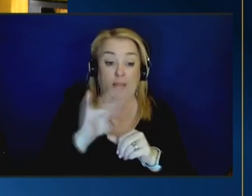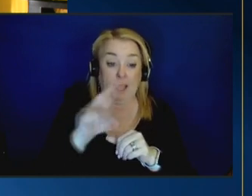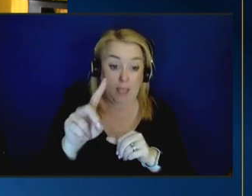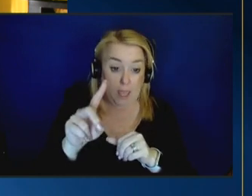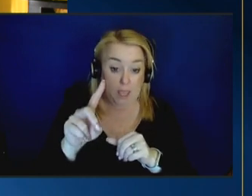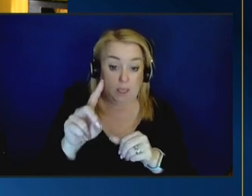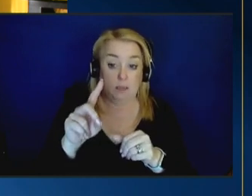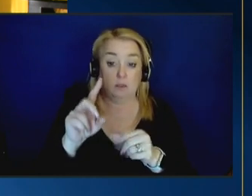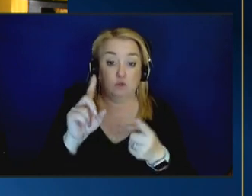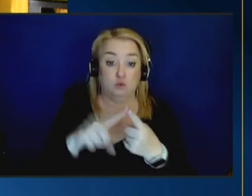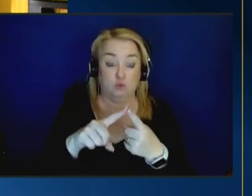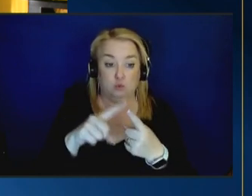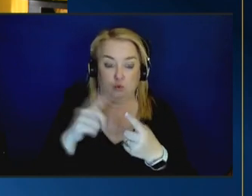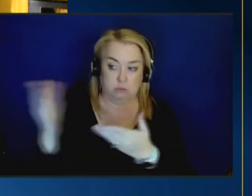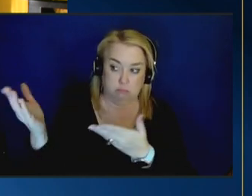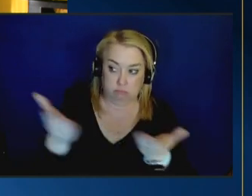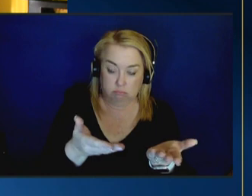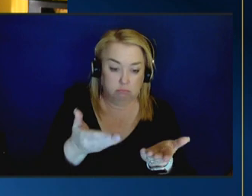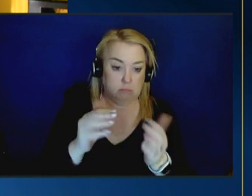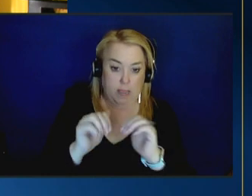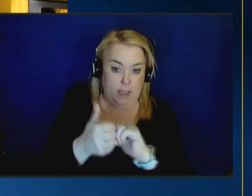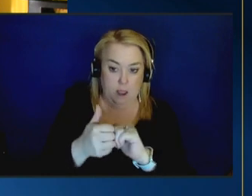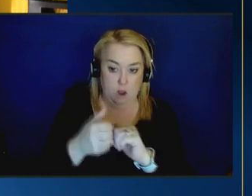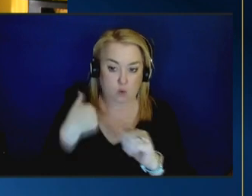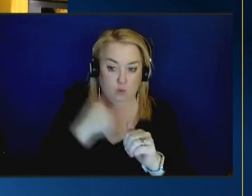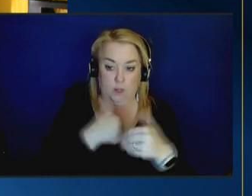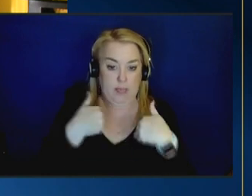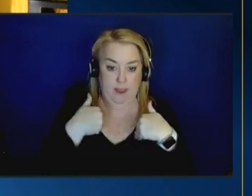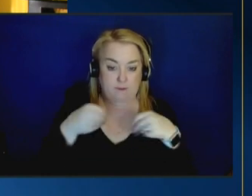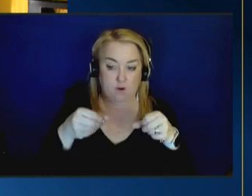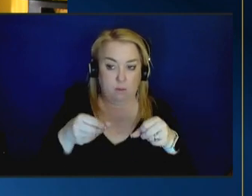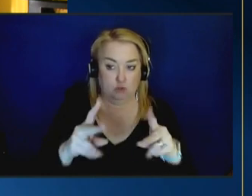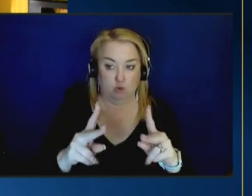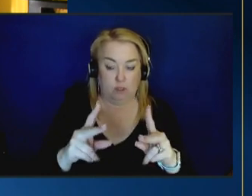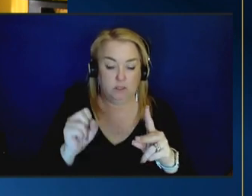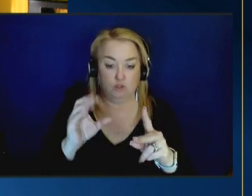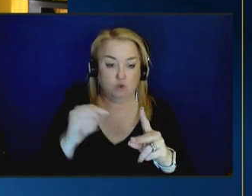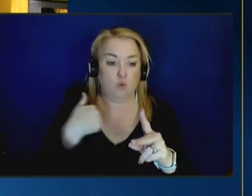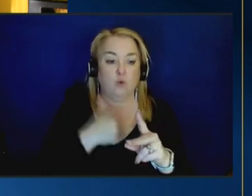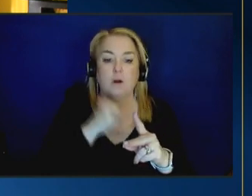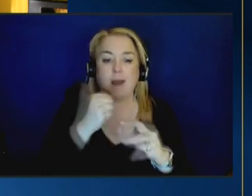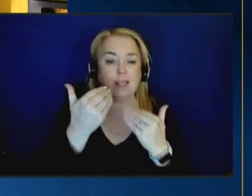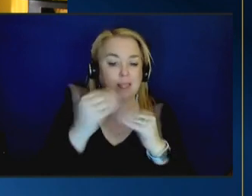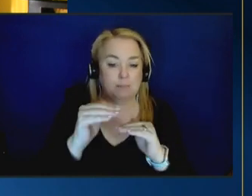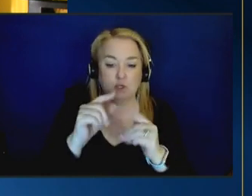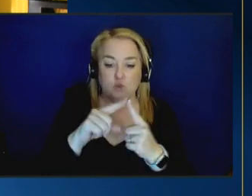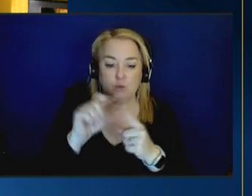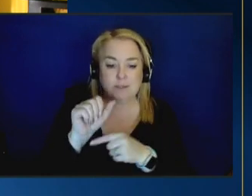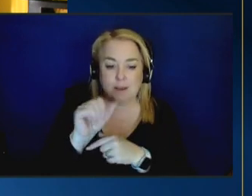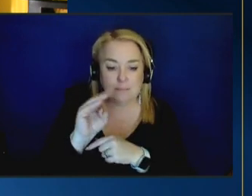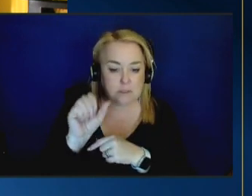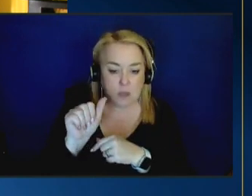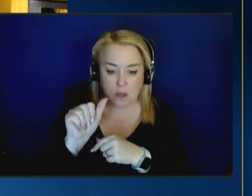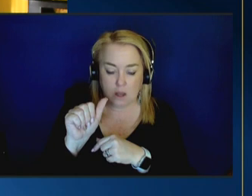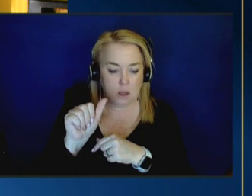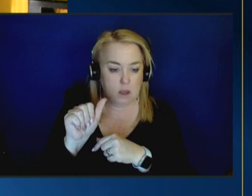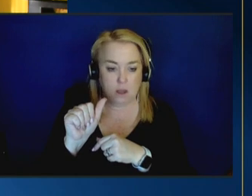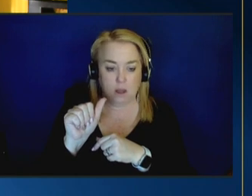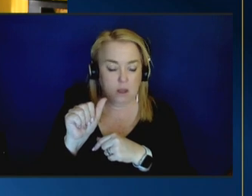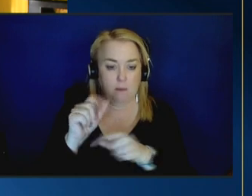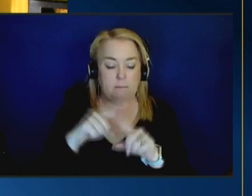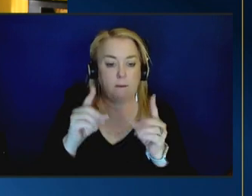about how do you grow a set of opportunities so that they're not limited to the samsa space uh and that there's a more